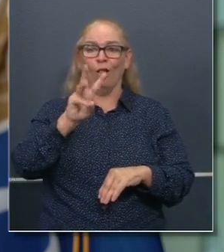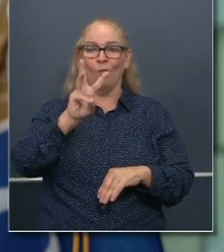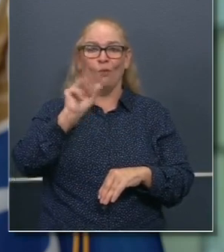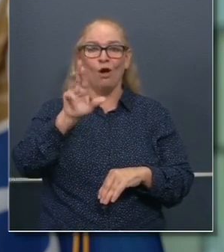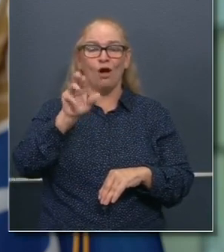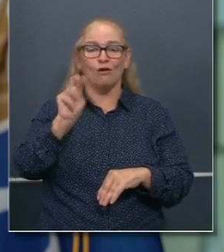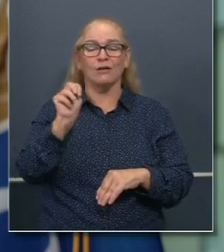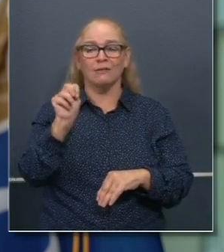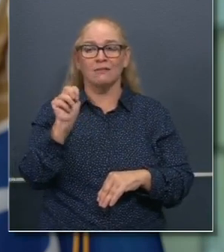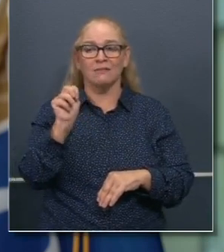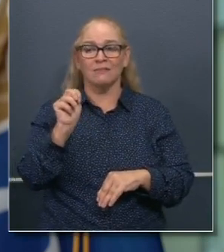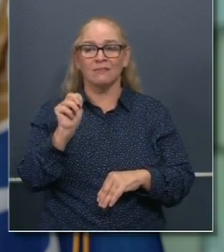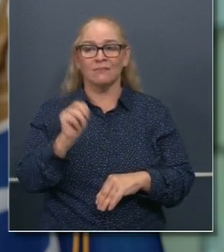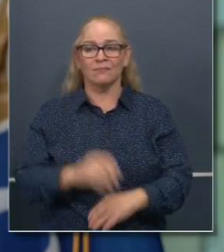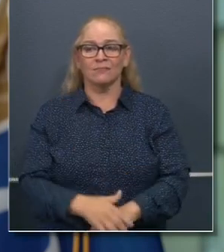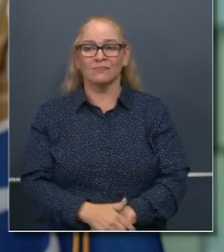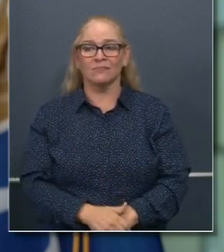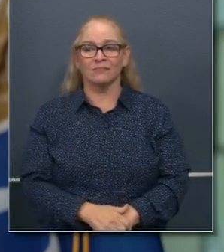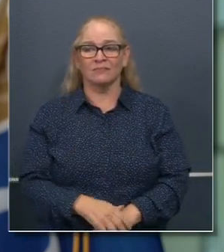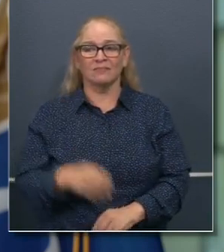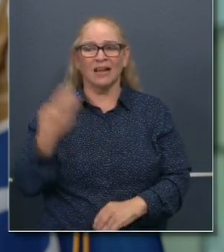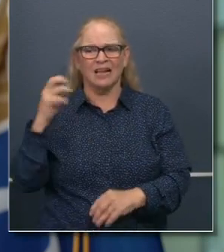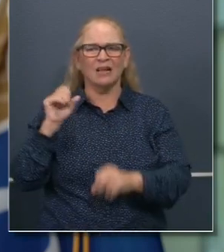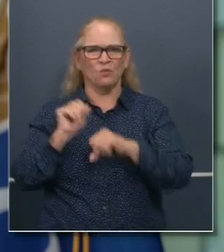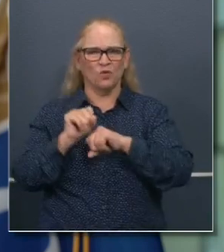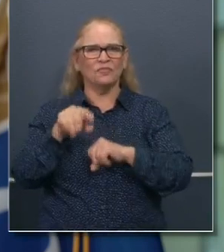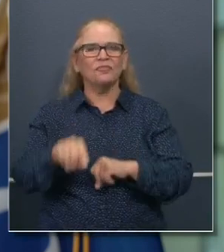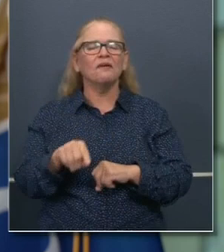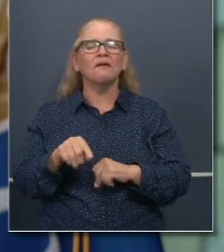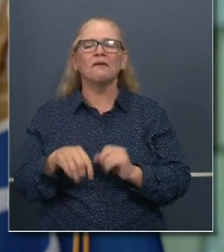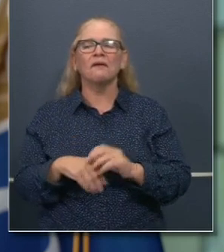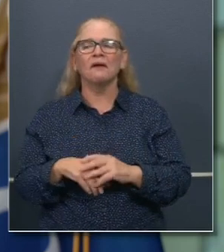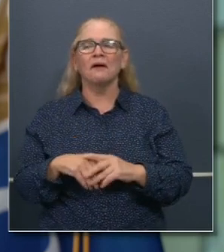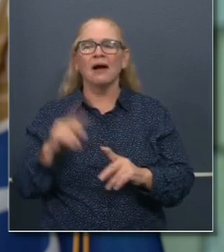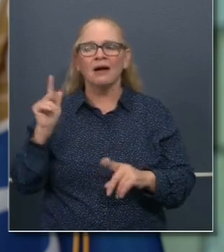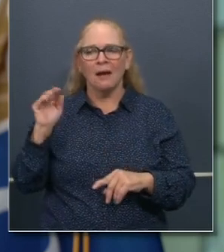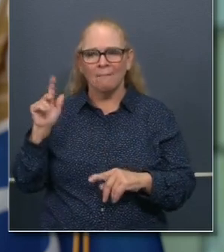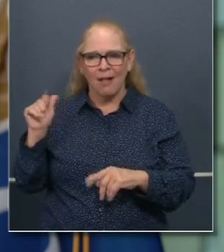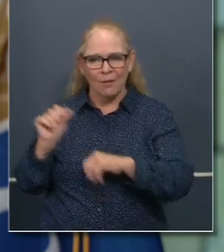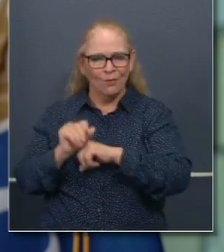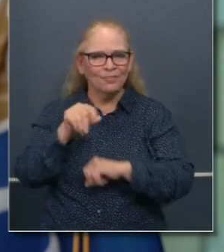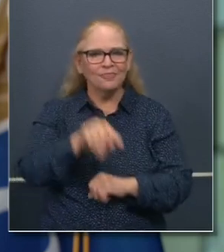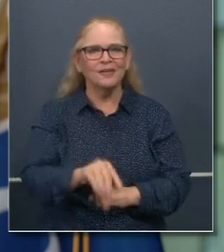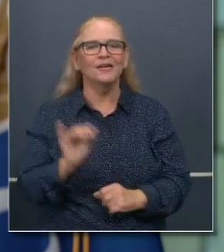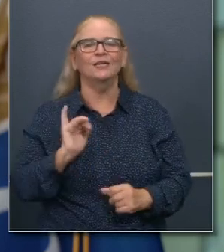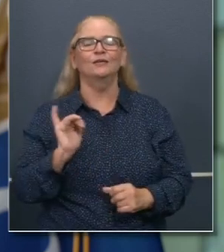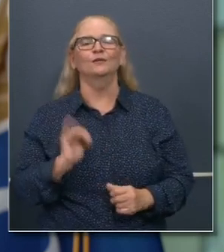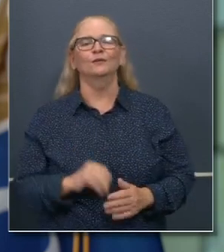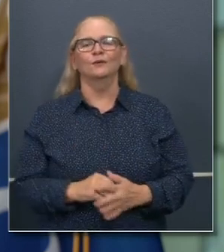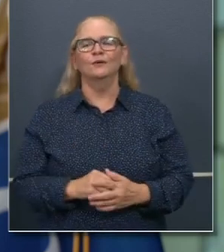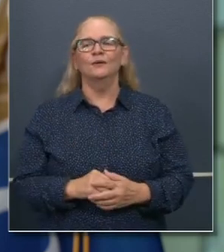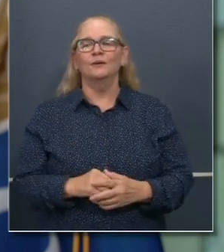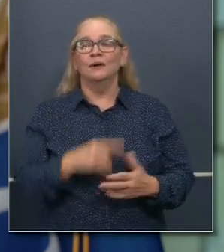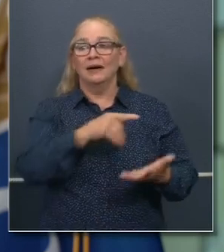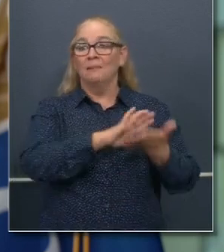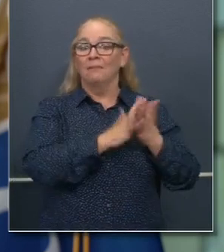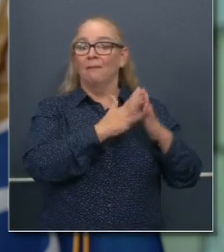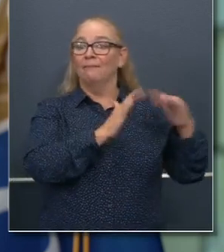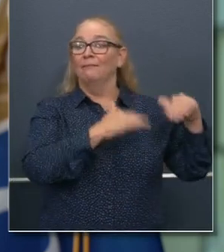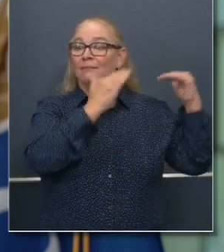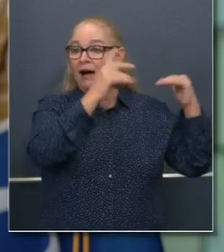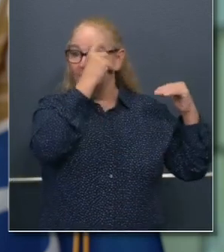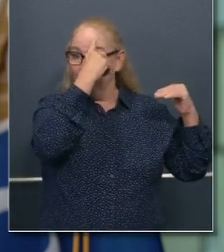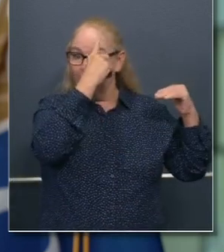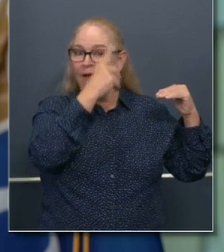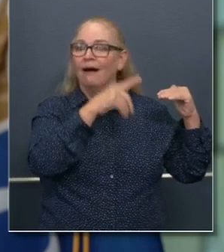Alameda County where Kamala Harris started, obviously made his way to governor and became Supreme Court justice. Where Ronald Reagan sits,